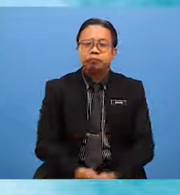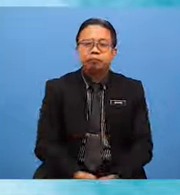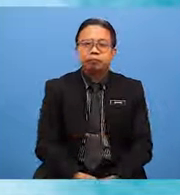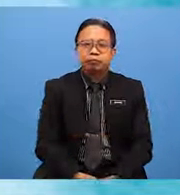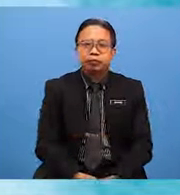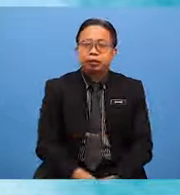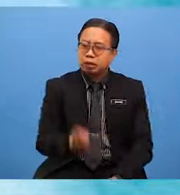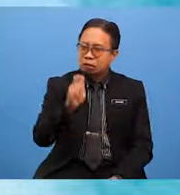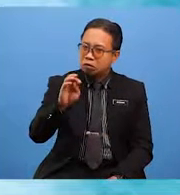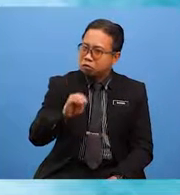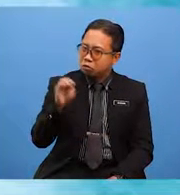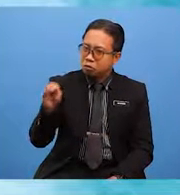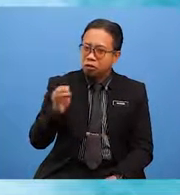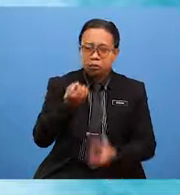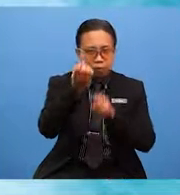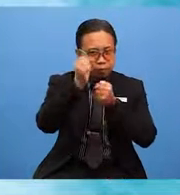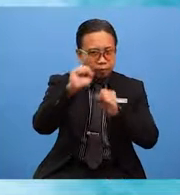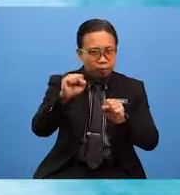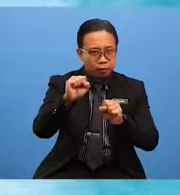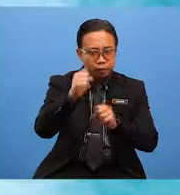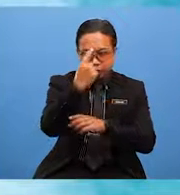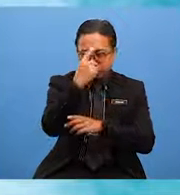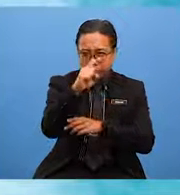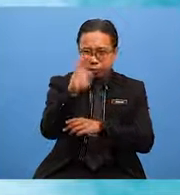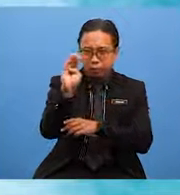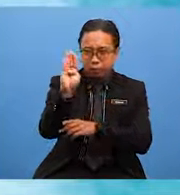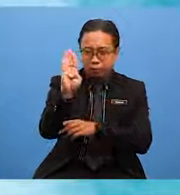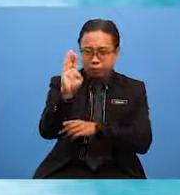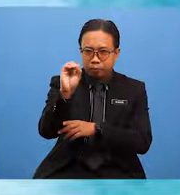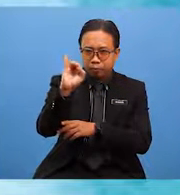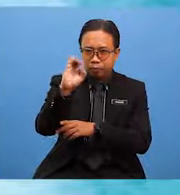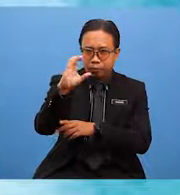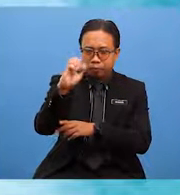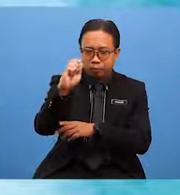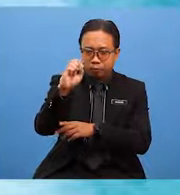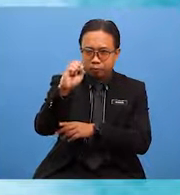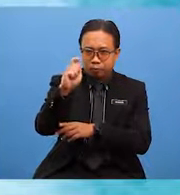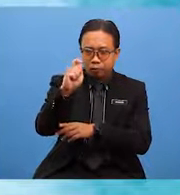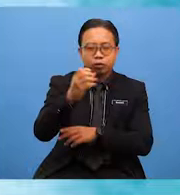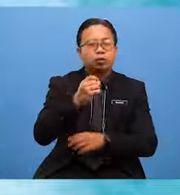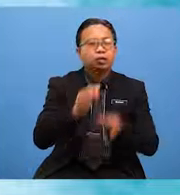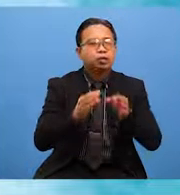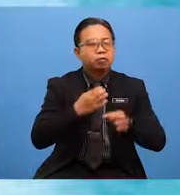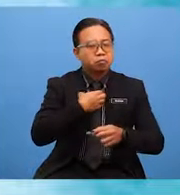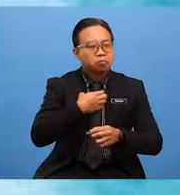The students are prepared to boycott the canteen if their complaints go unheeded.